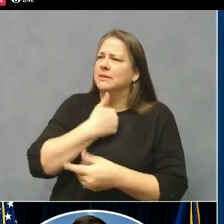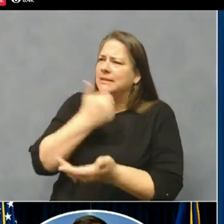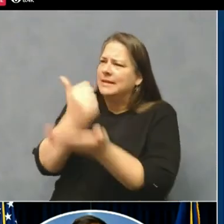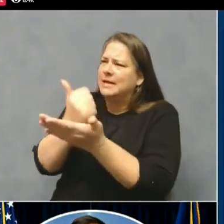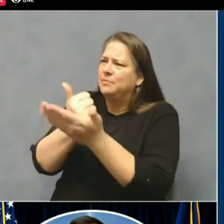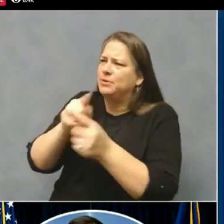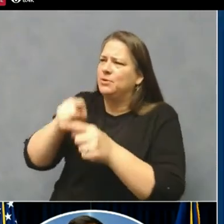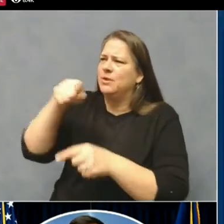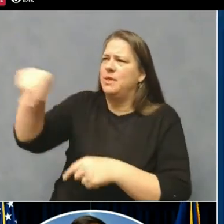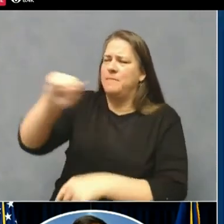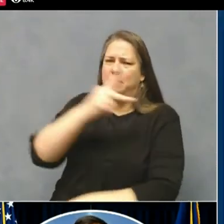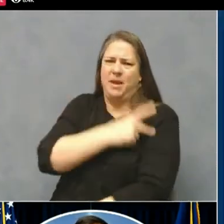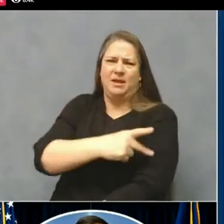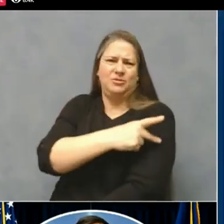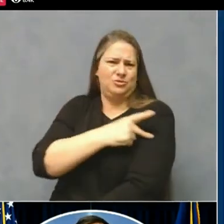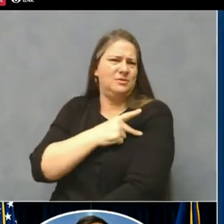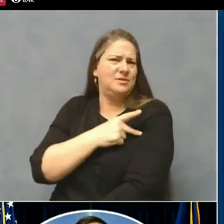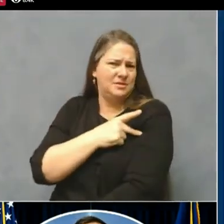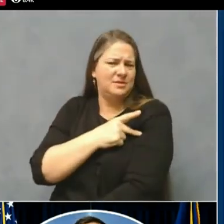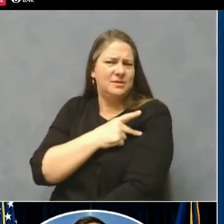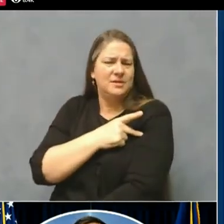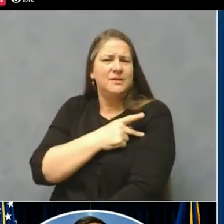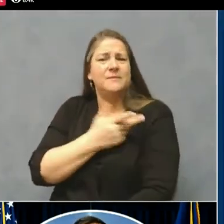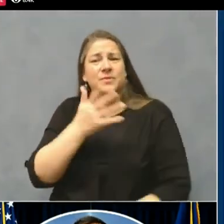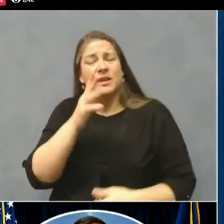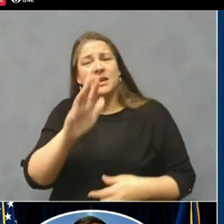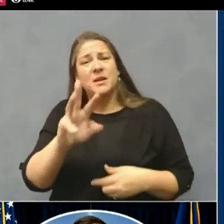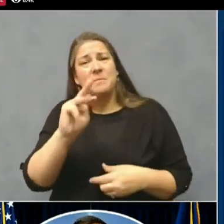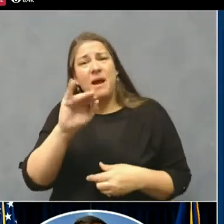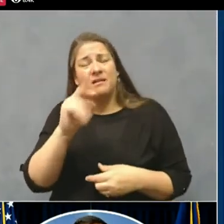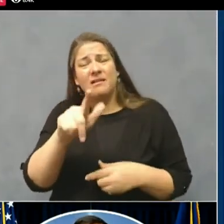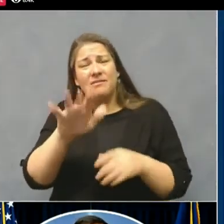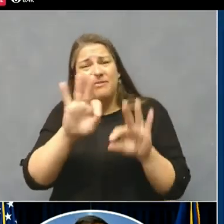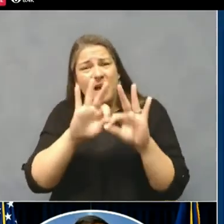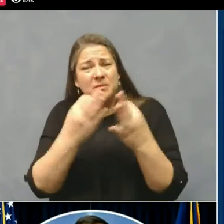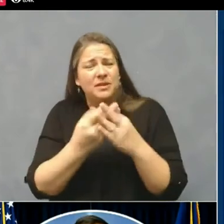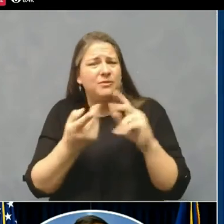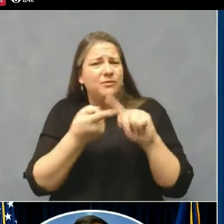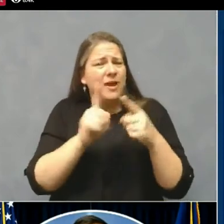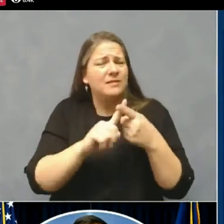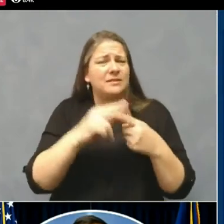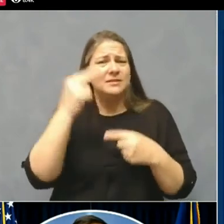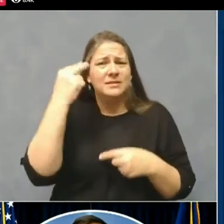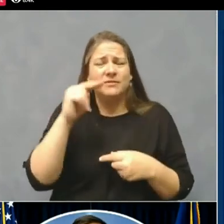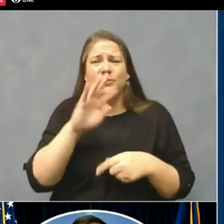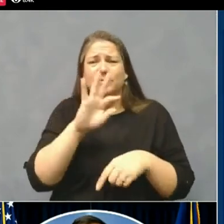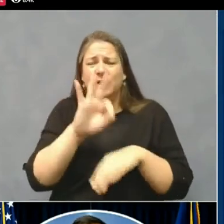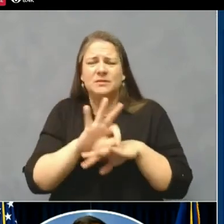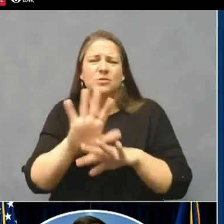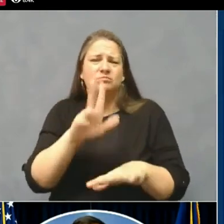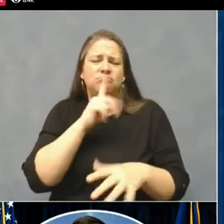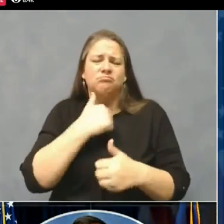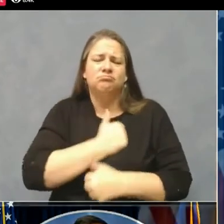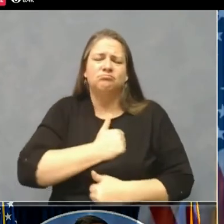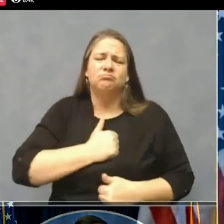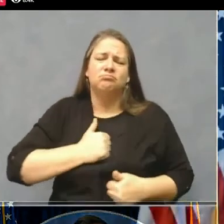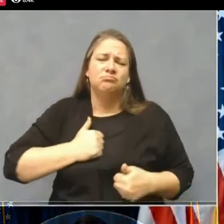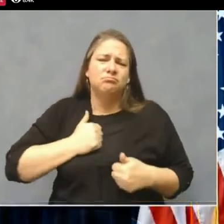family, friends, fiancee, nephews, we are so sorry about his passing.